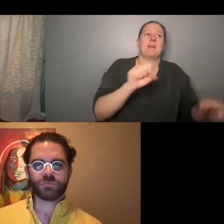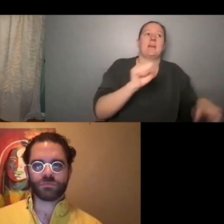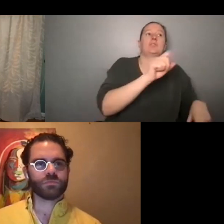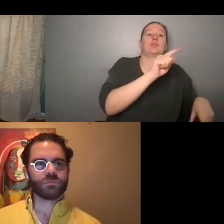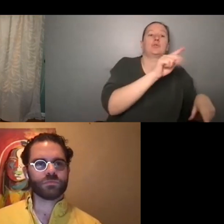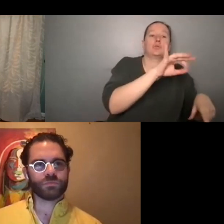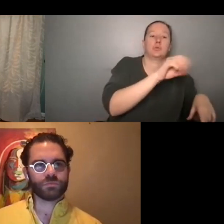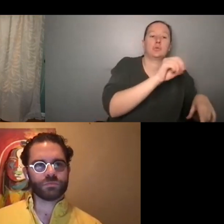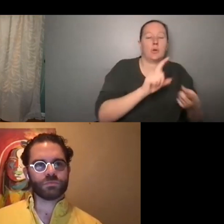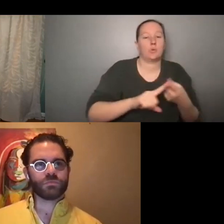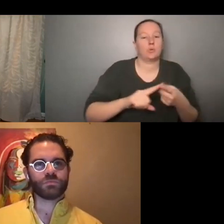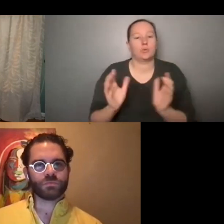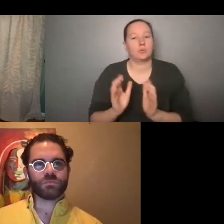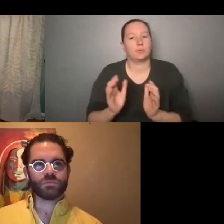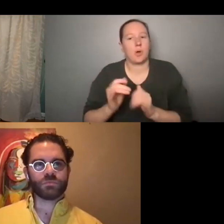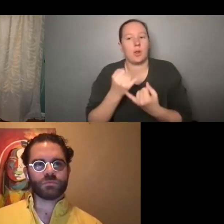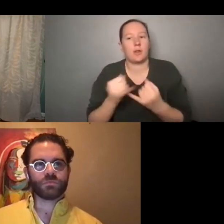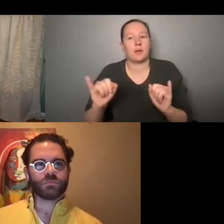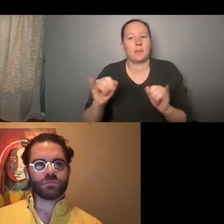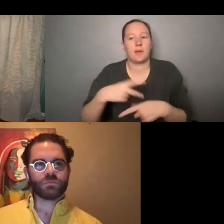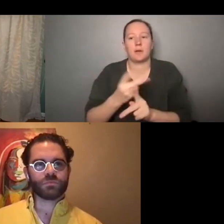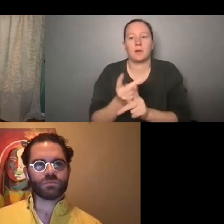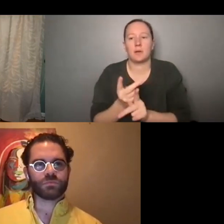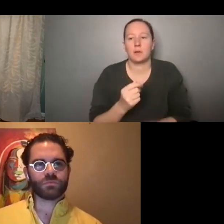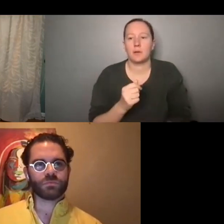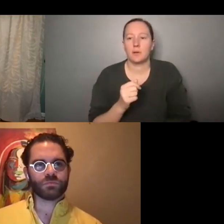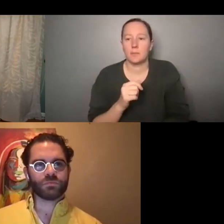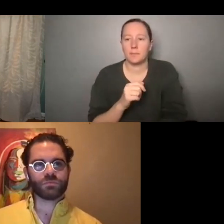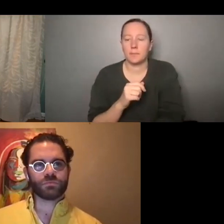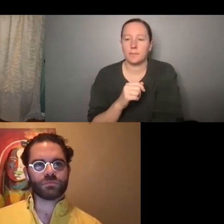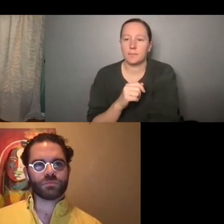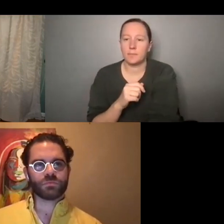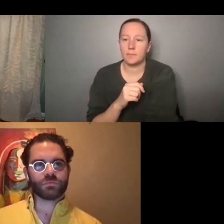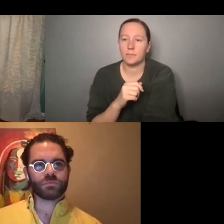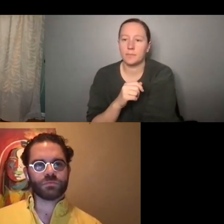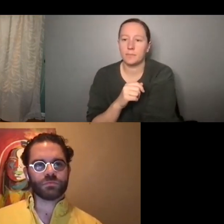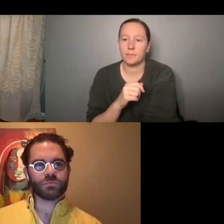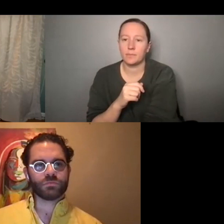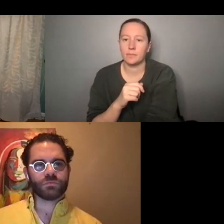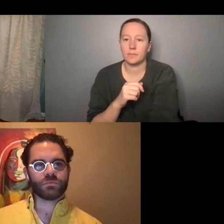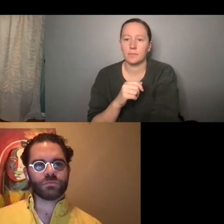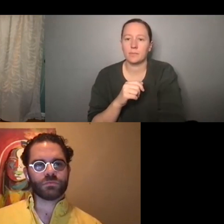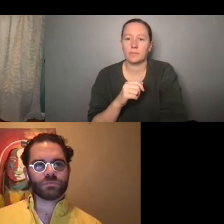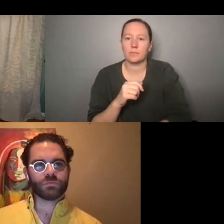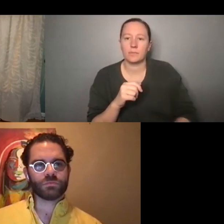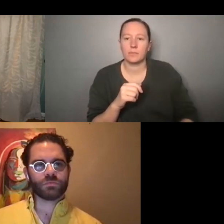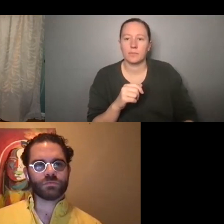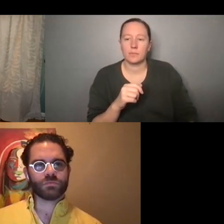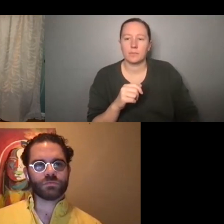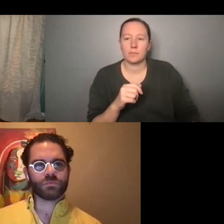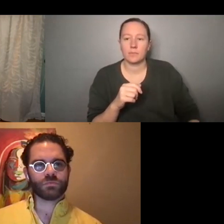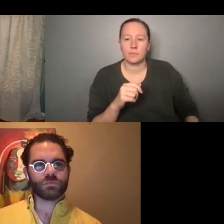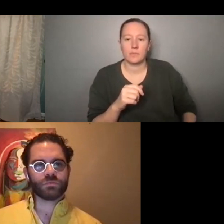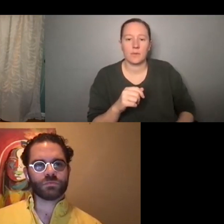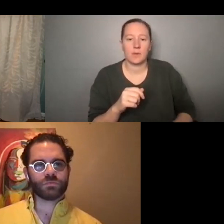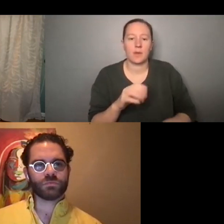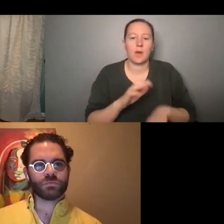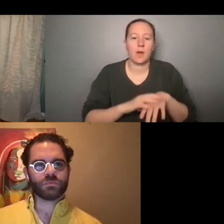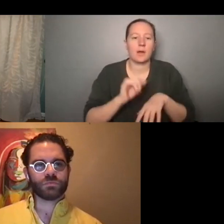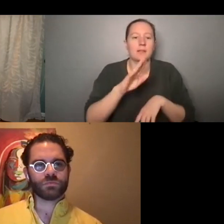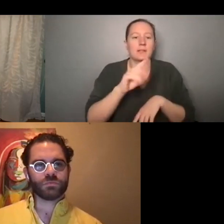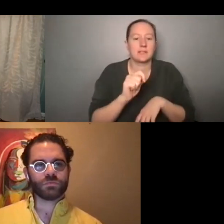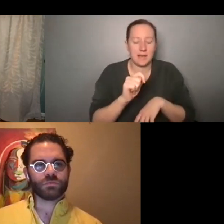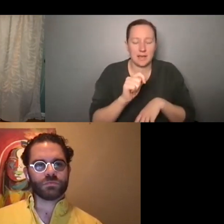down to like very small indie productions. And it's just really having a person on set whose job is to make sure that